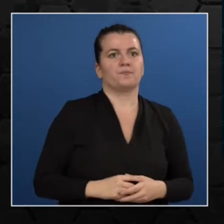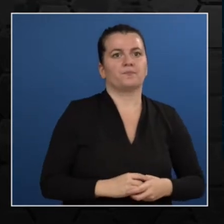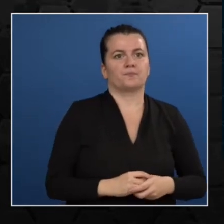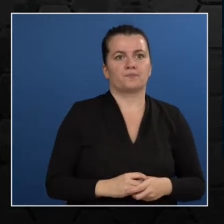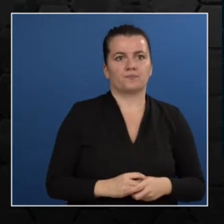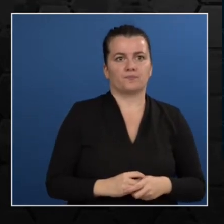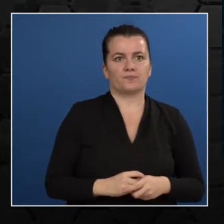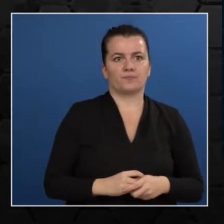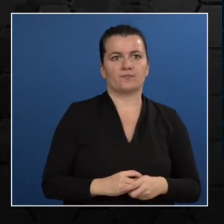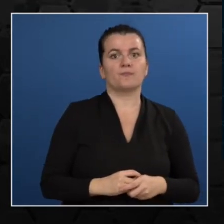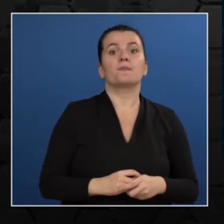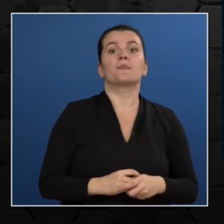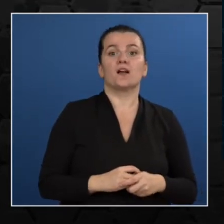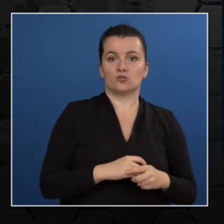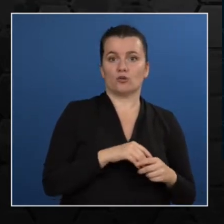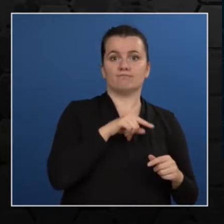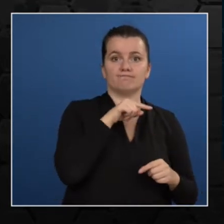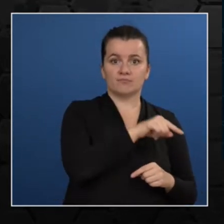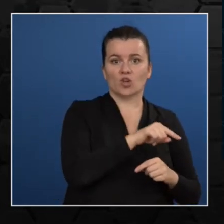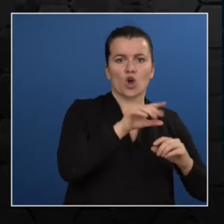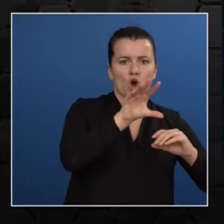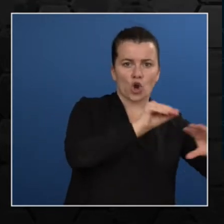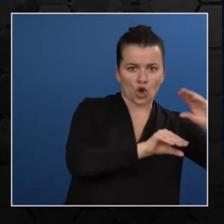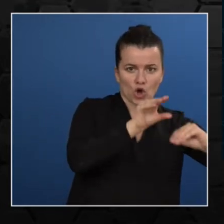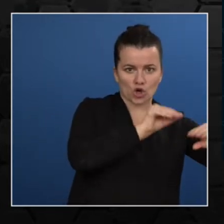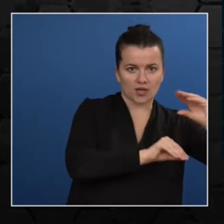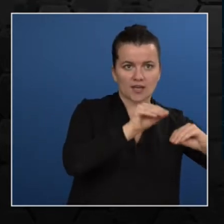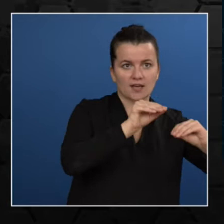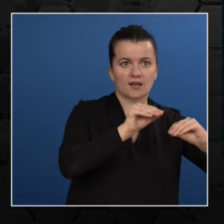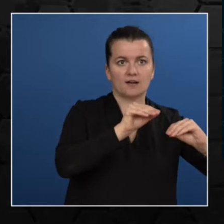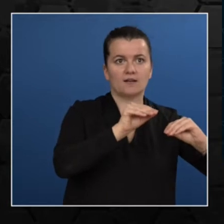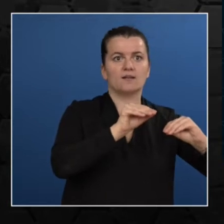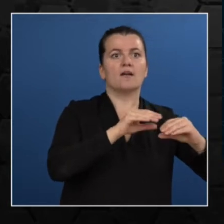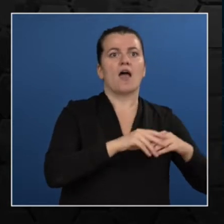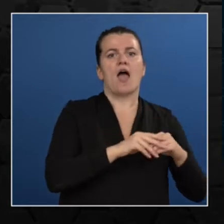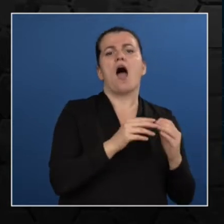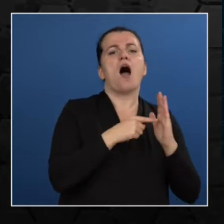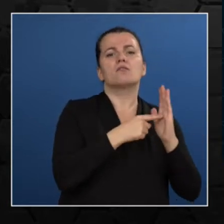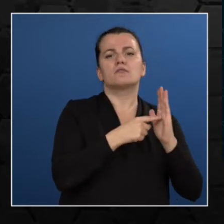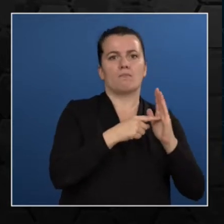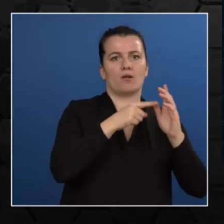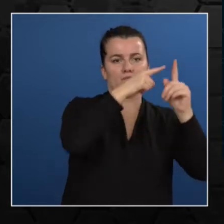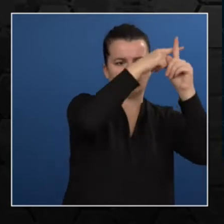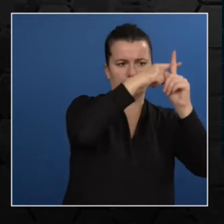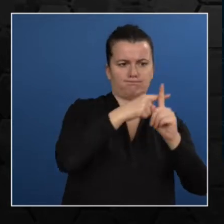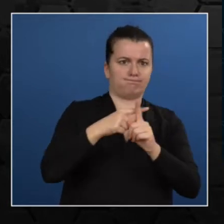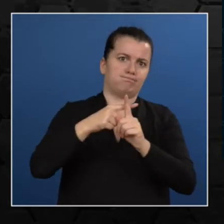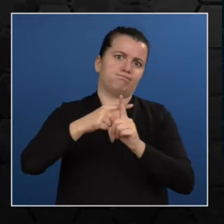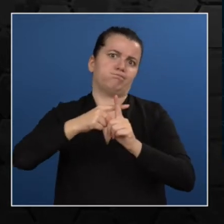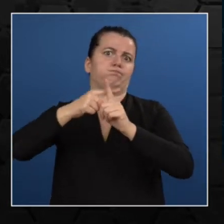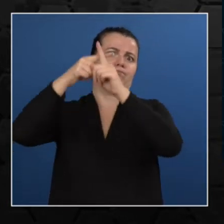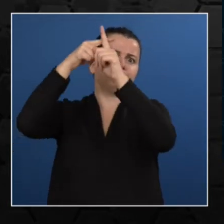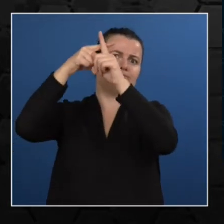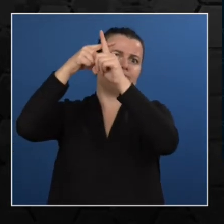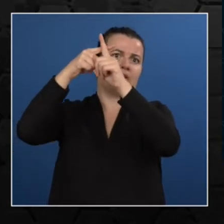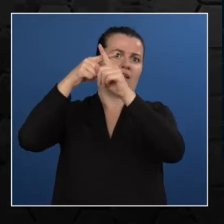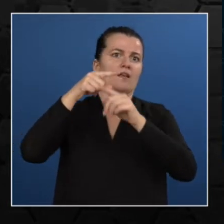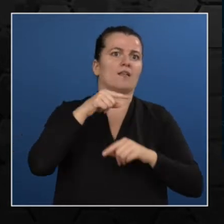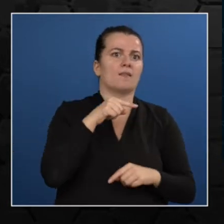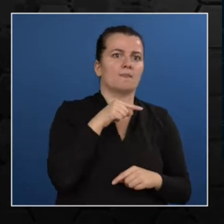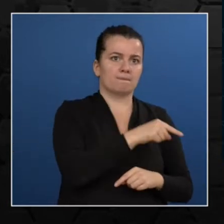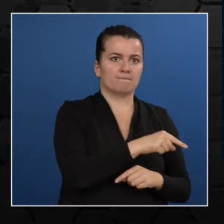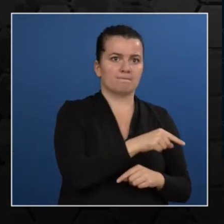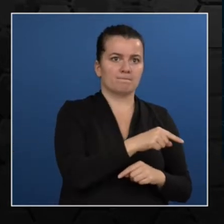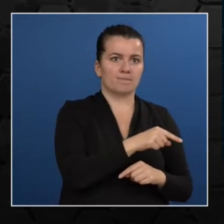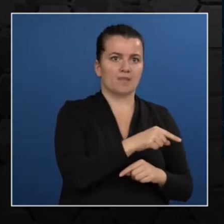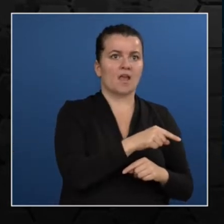higher learning rate, because a machine that trains much more, much more cycles, and at the end, a model